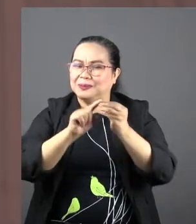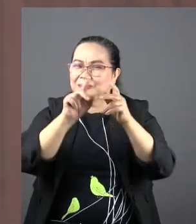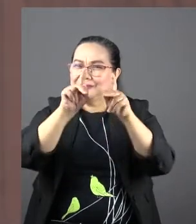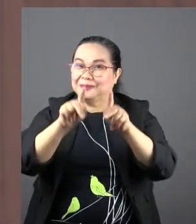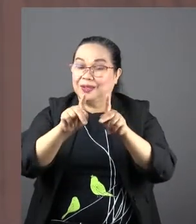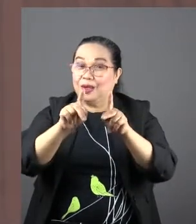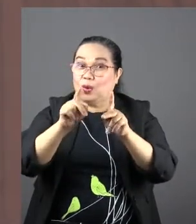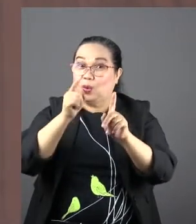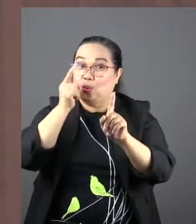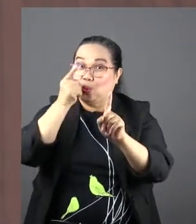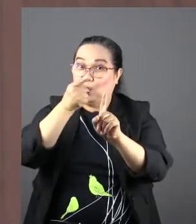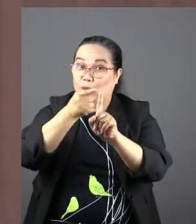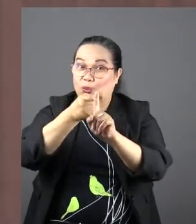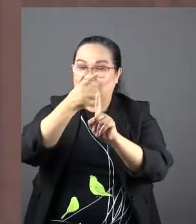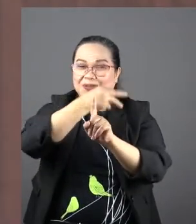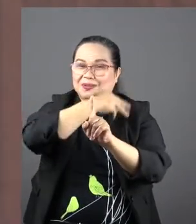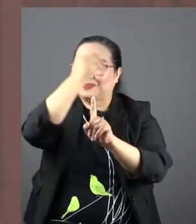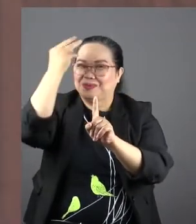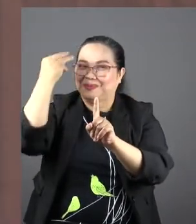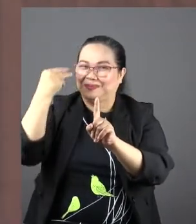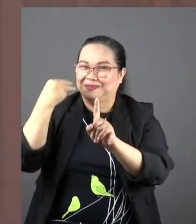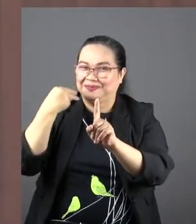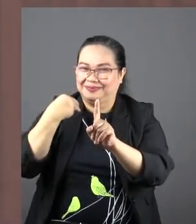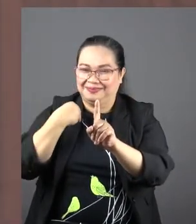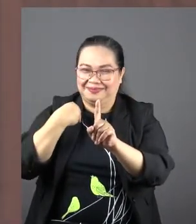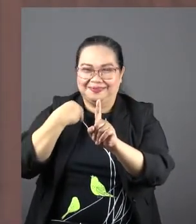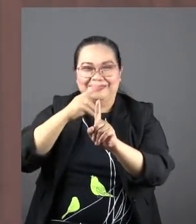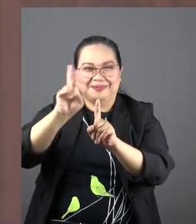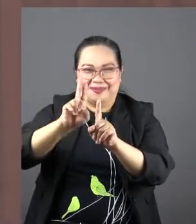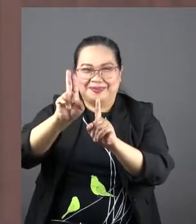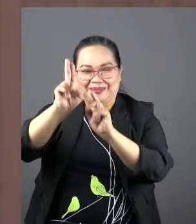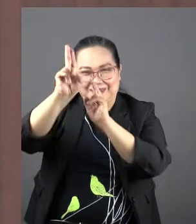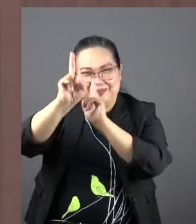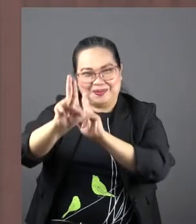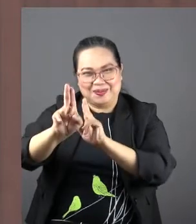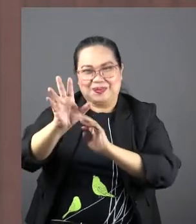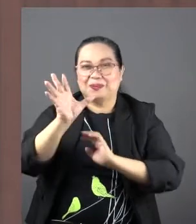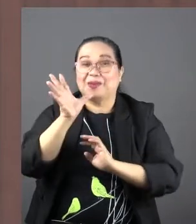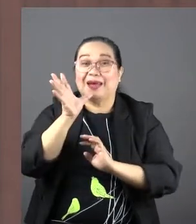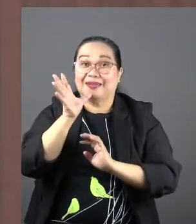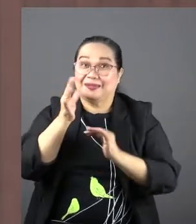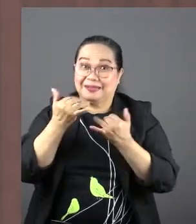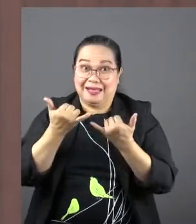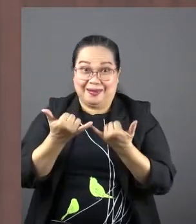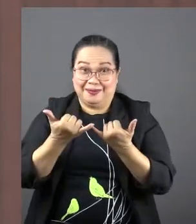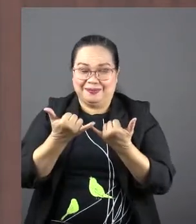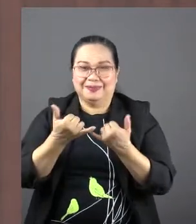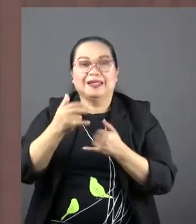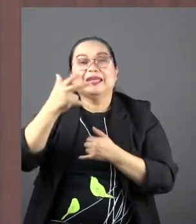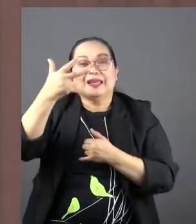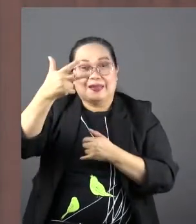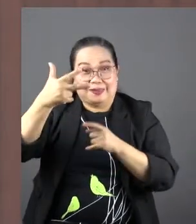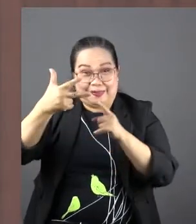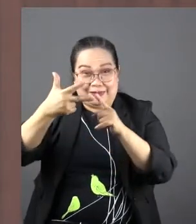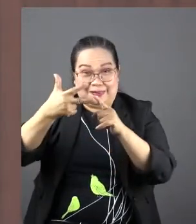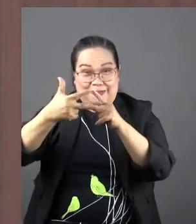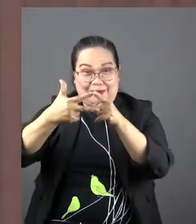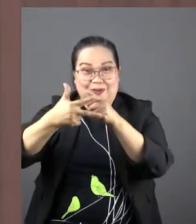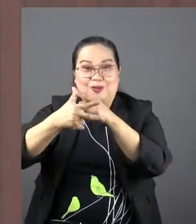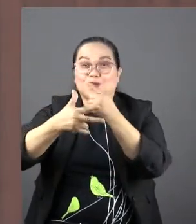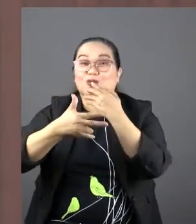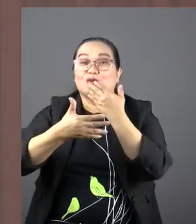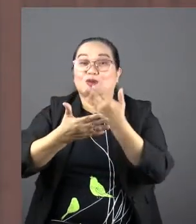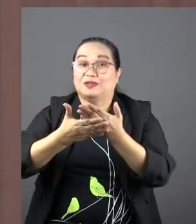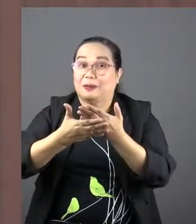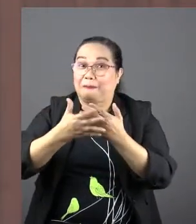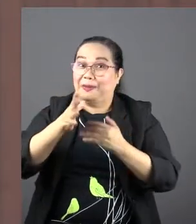Mary. We will gather insights, and we will use this to honor our mothers today. There are three aspects of good motherhood that